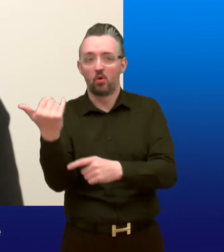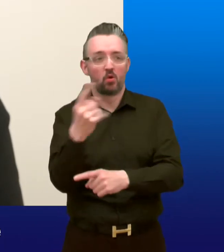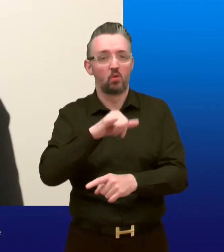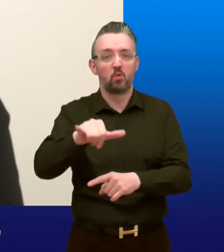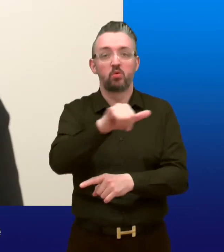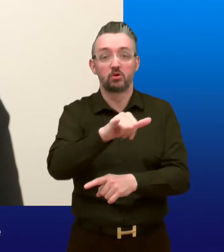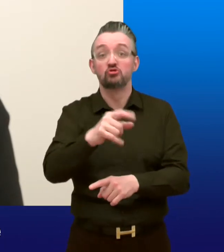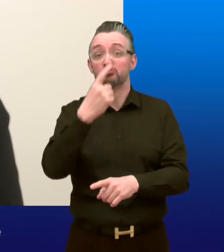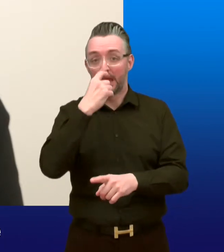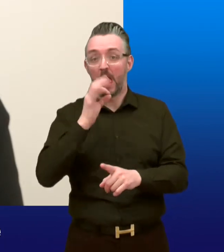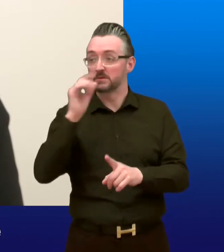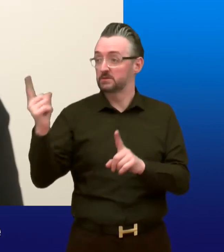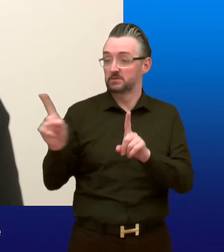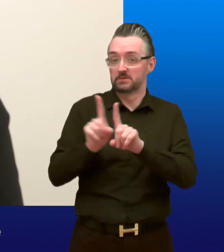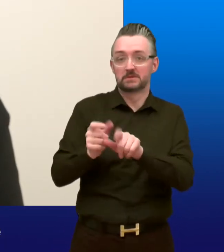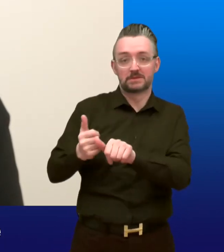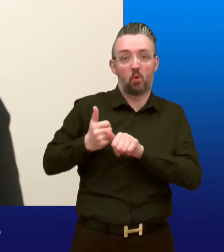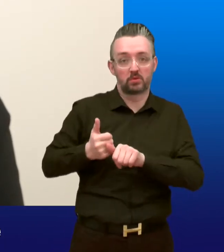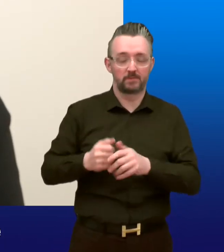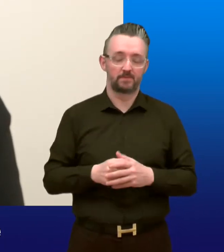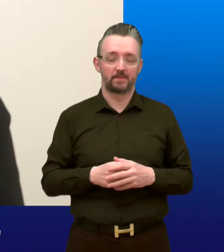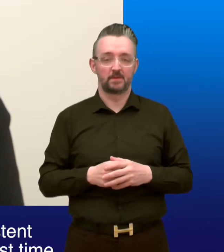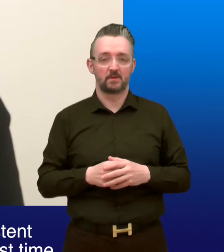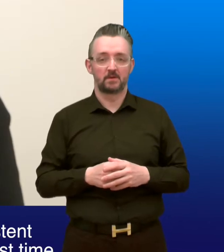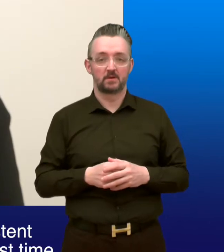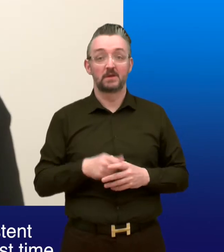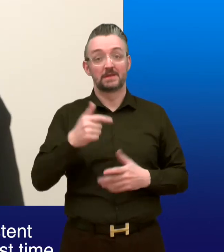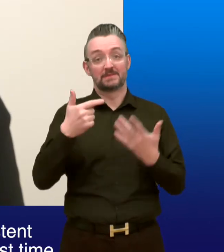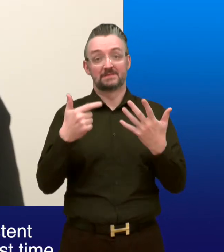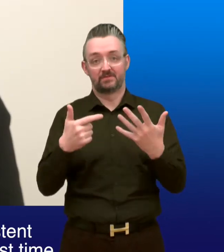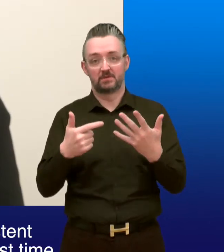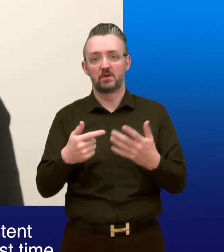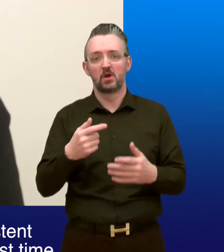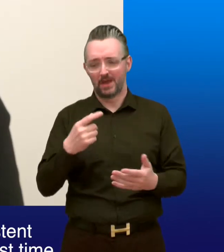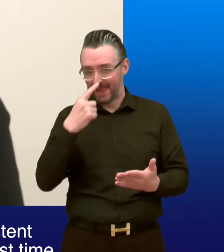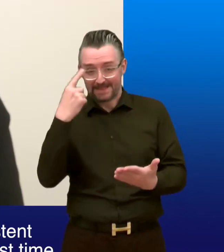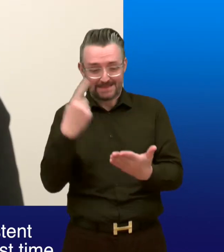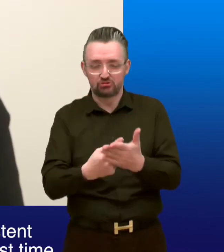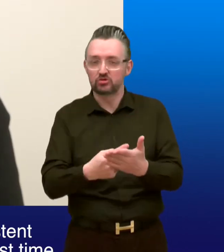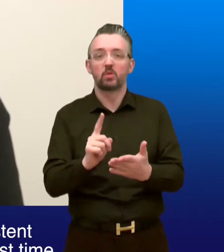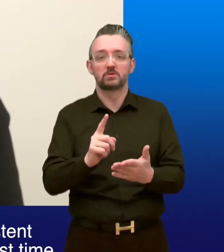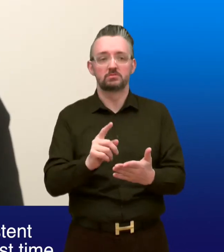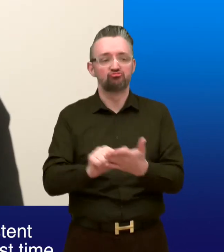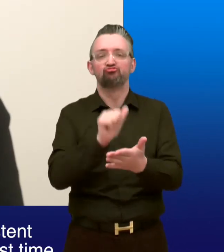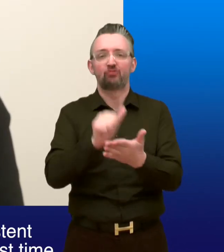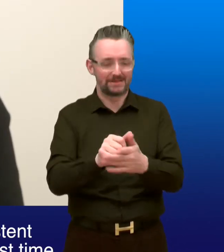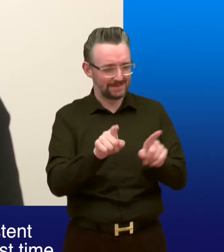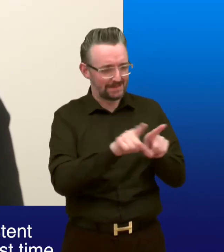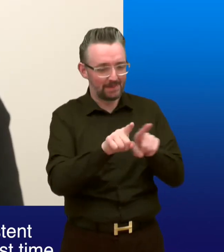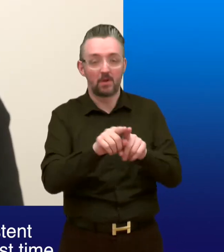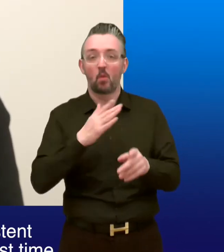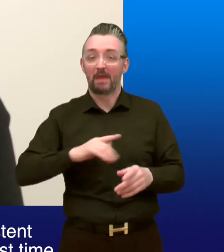also entitled to ask someone that you know to support you. 7. Make decisions in a way that is consistent and accurate